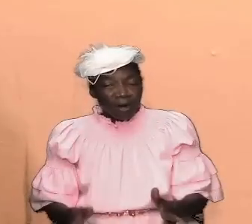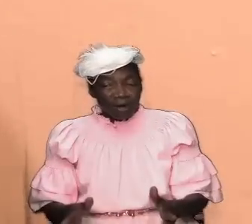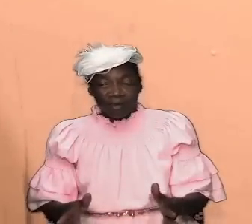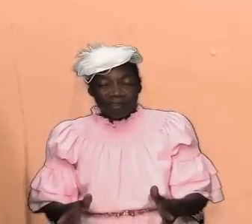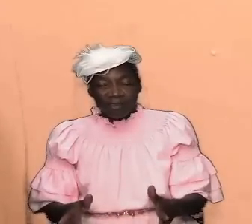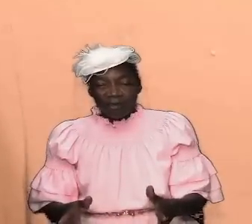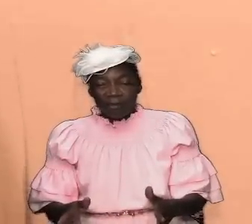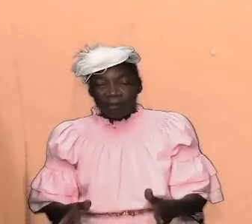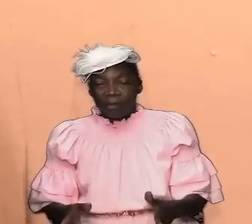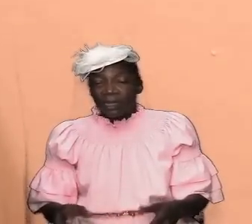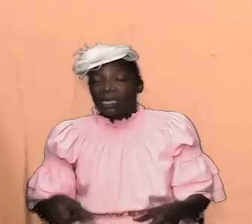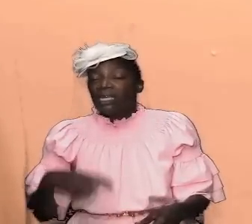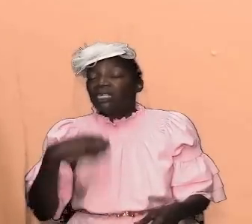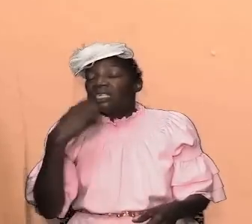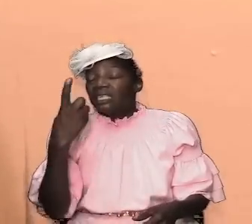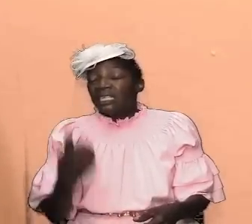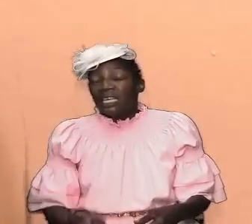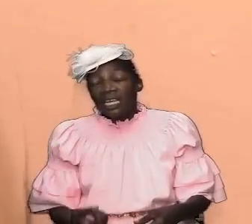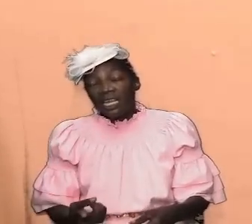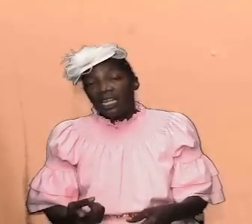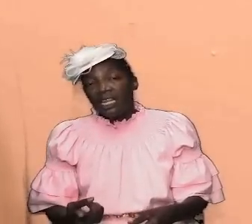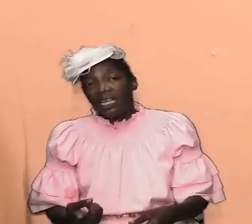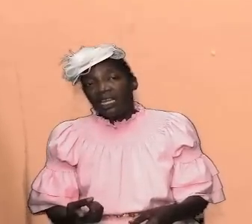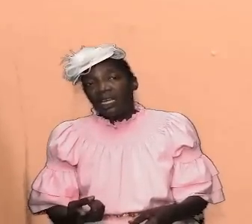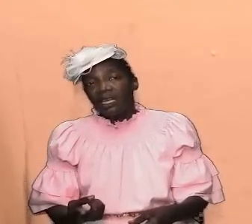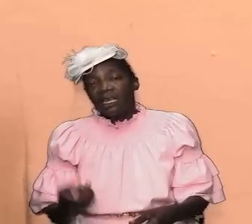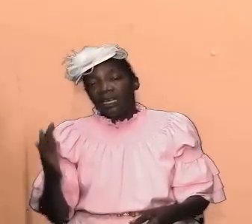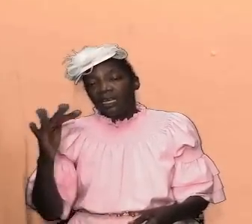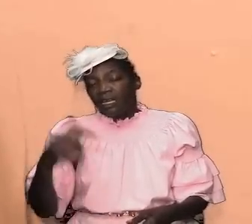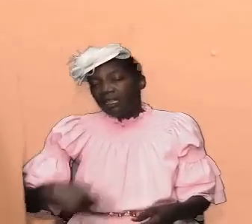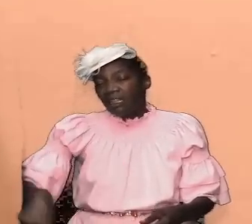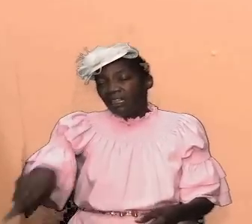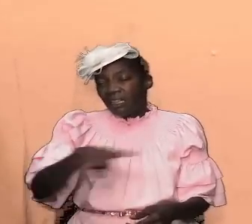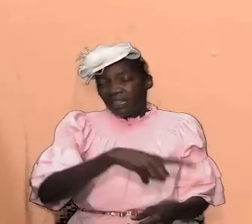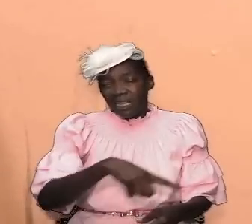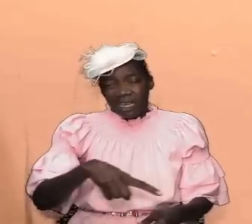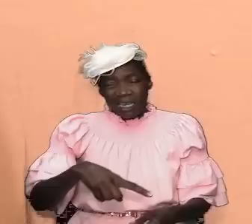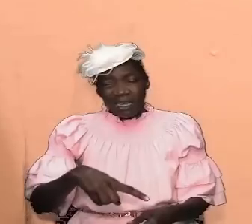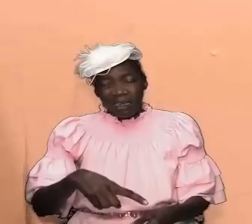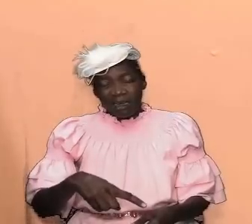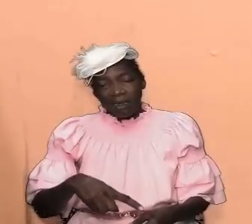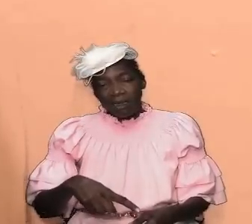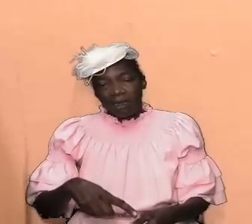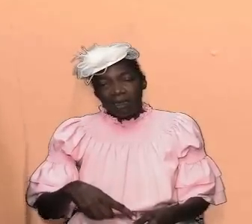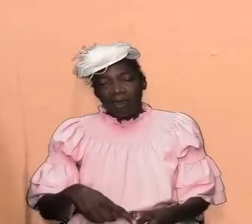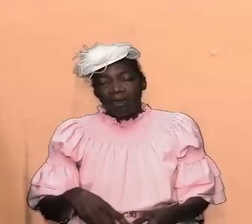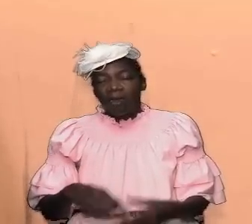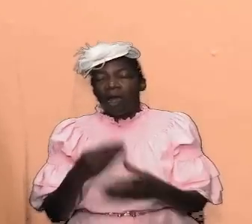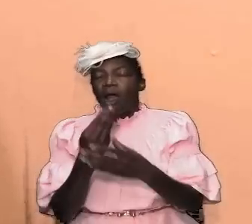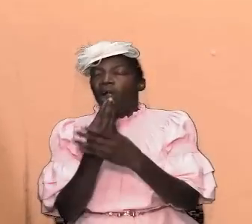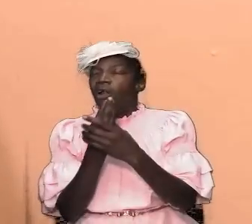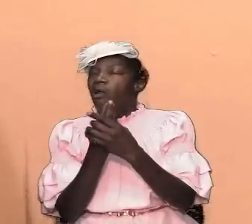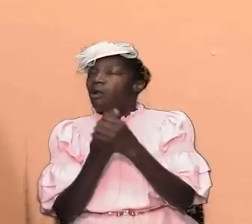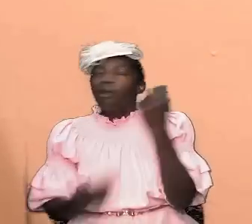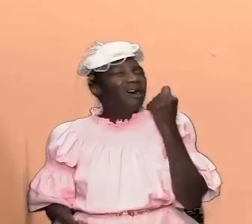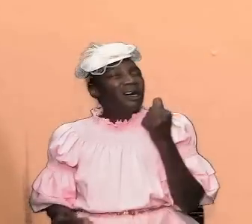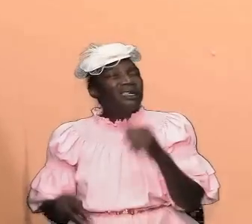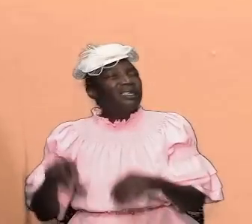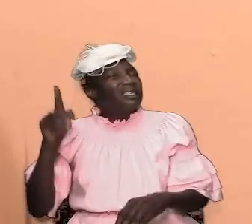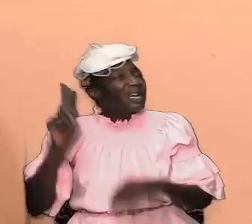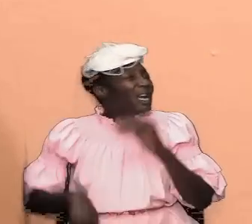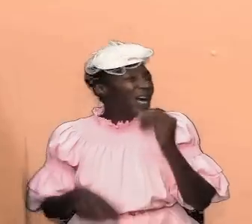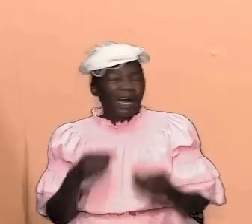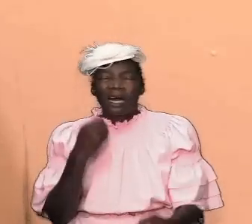are exclaiming that they somehow are at a loss to